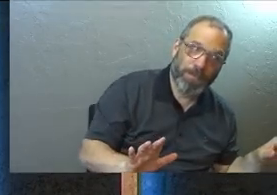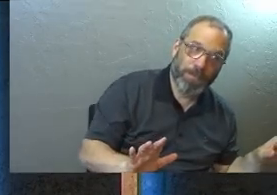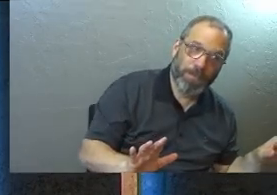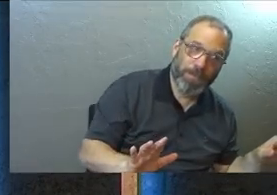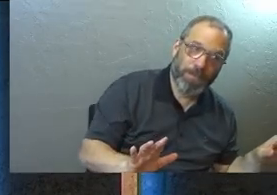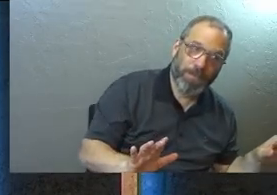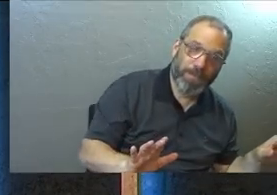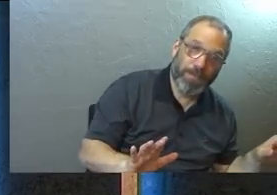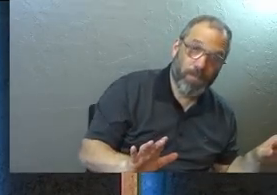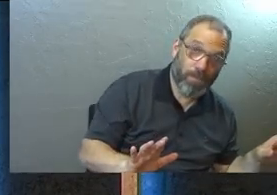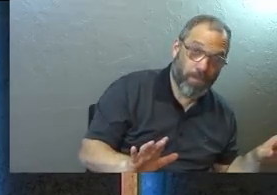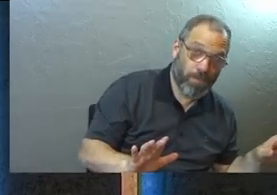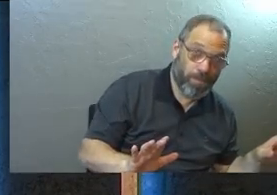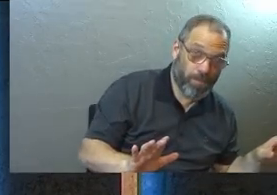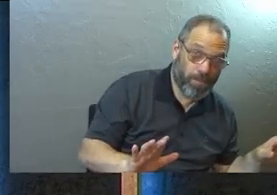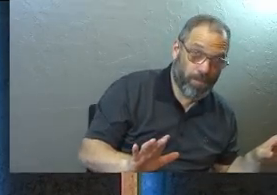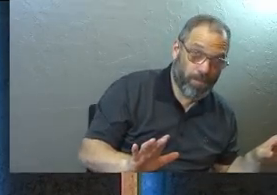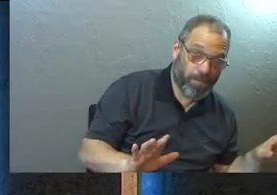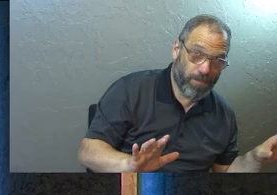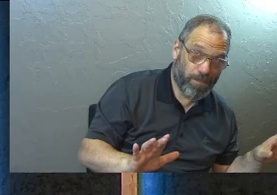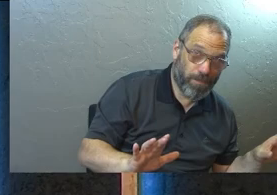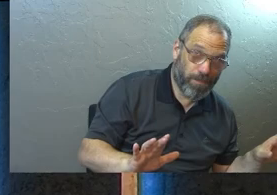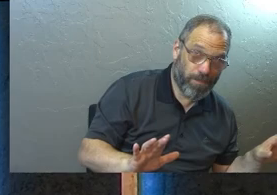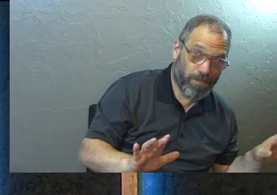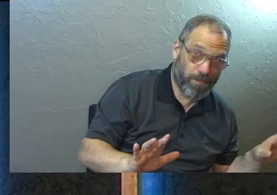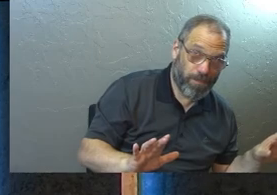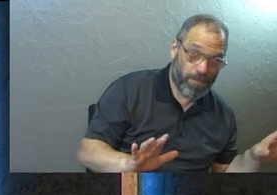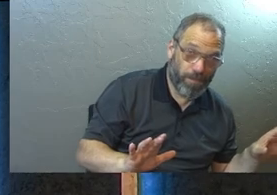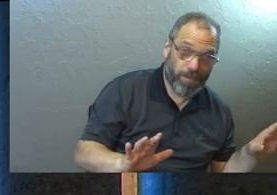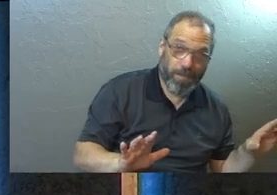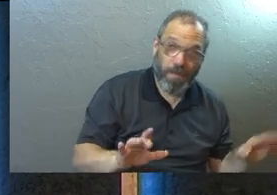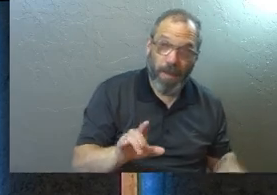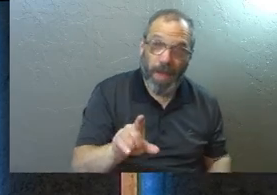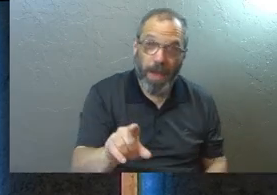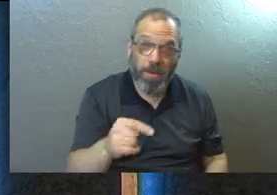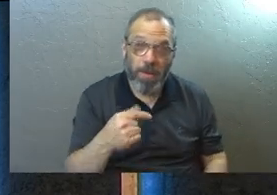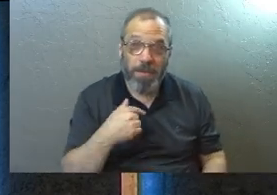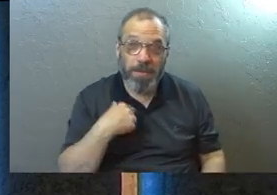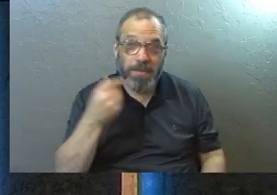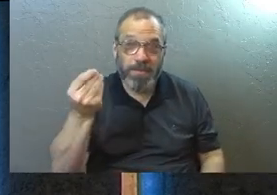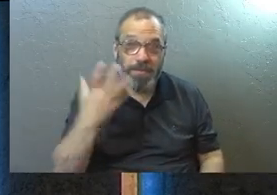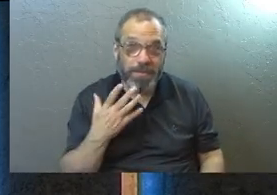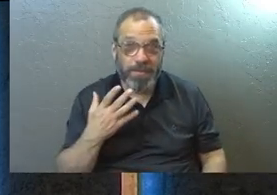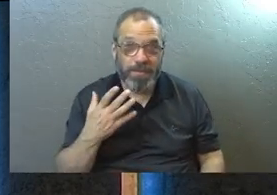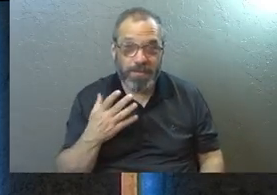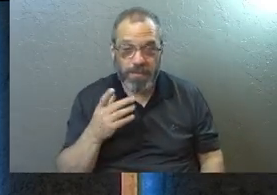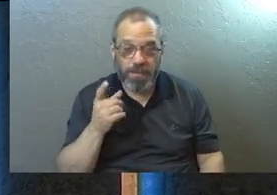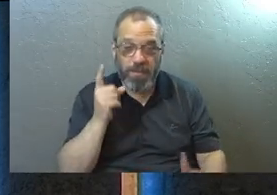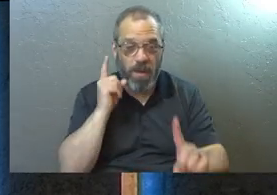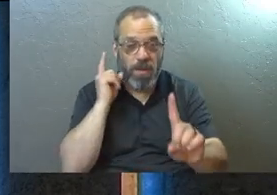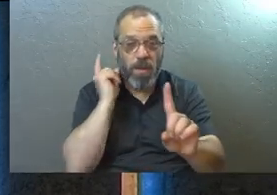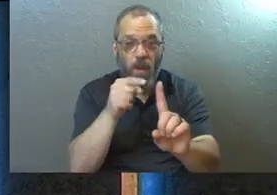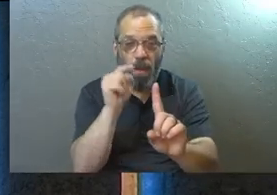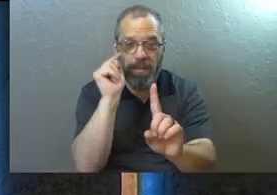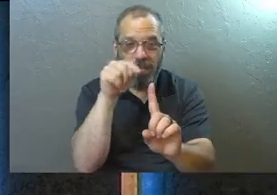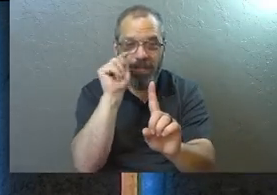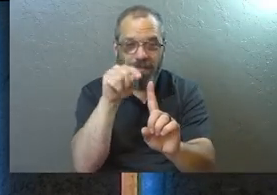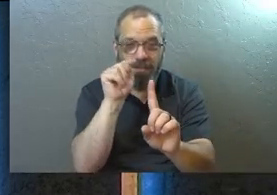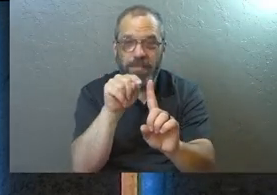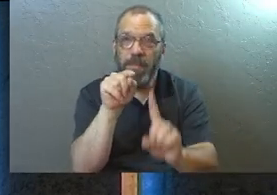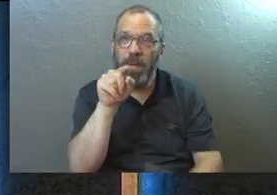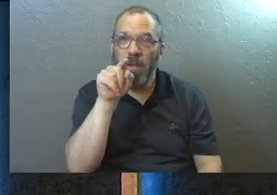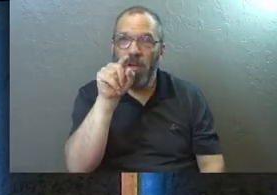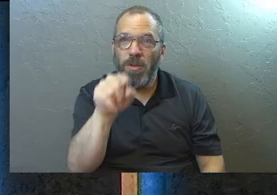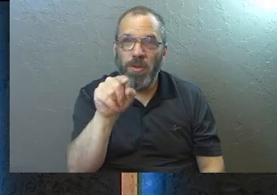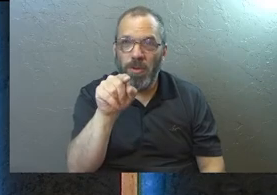Let that set in. Because he's also saying it to us. The point of today's message is we